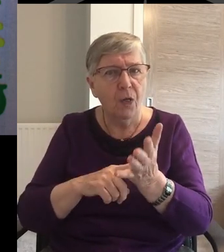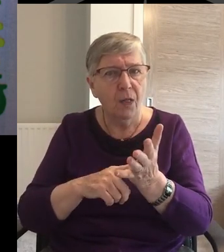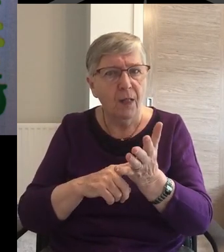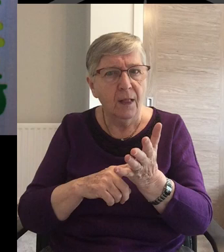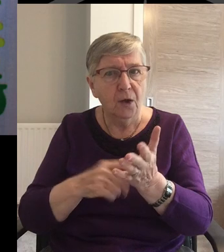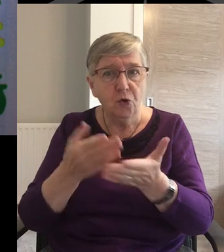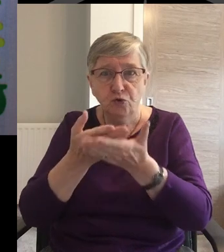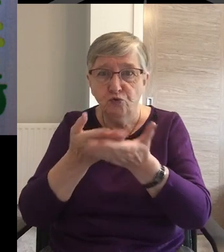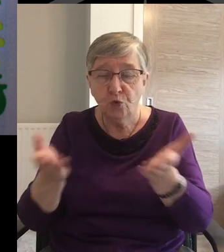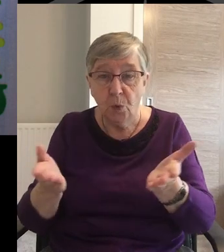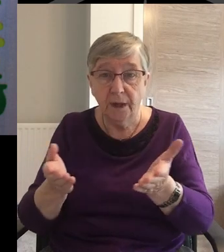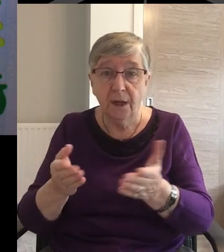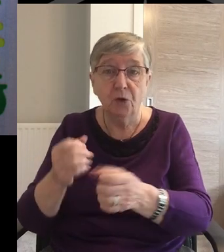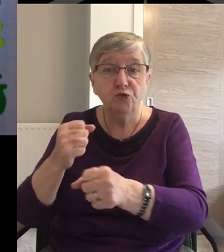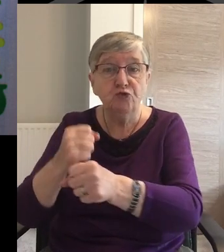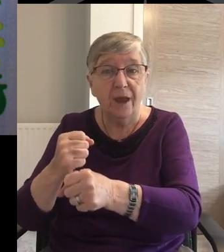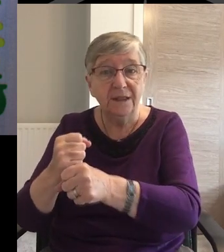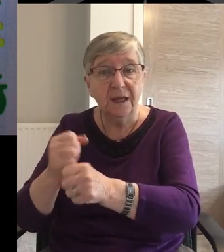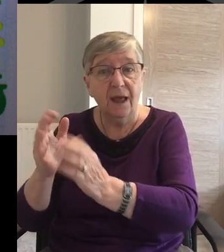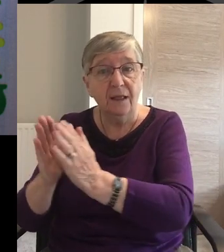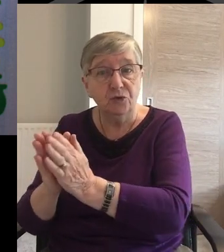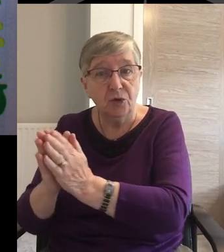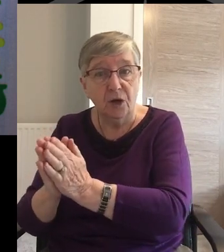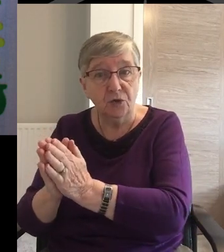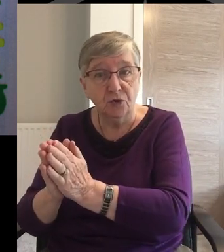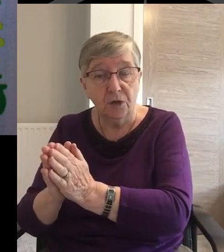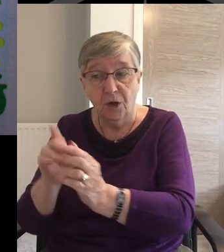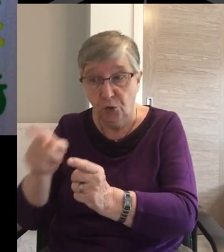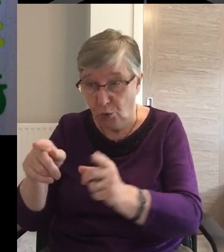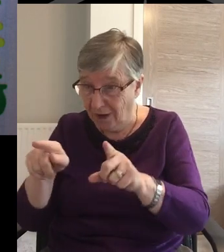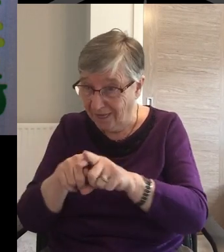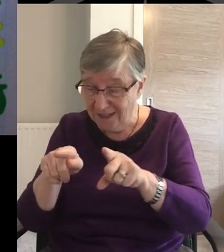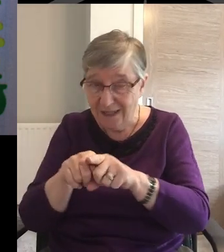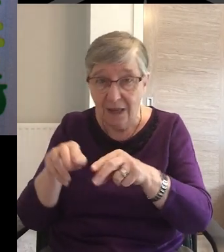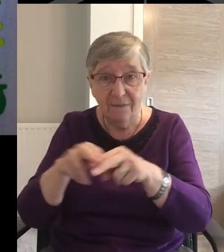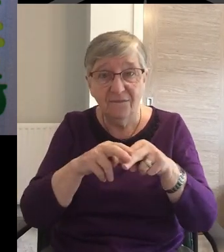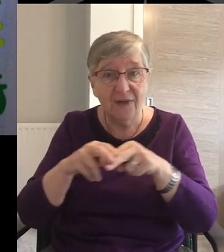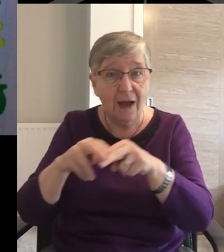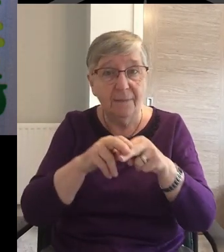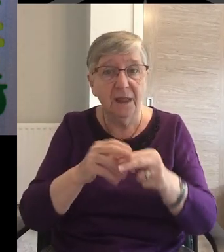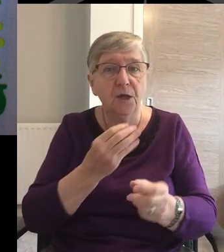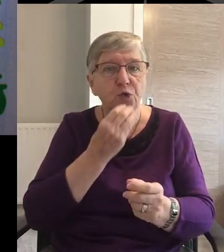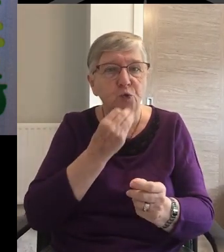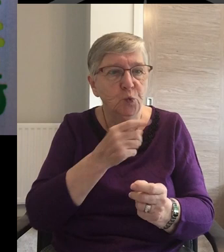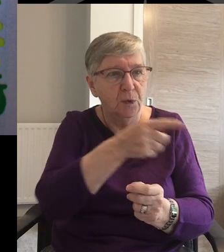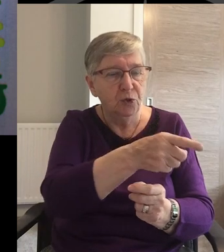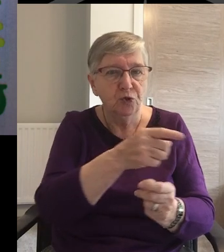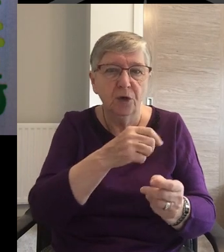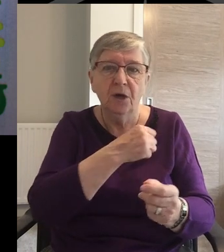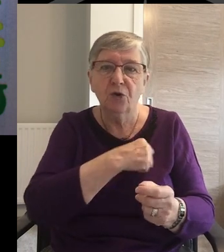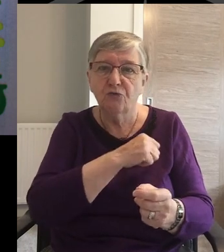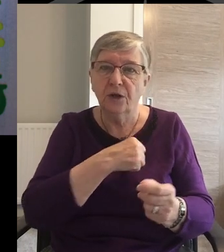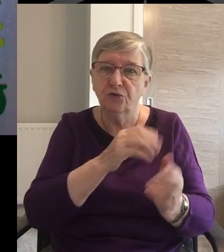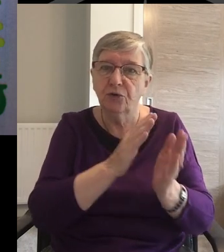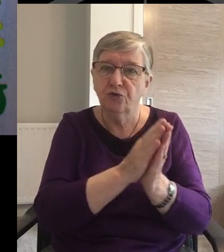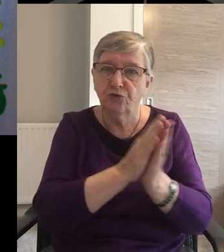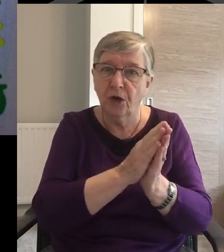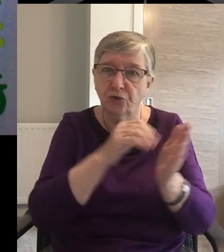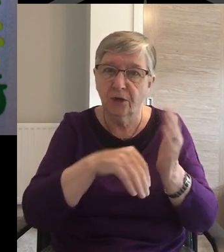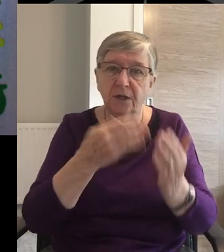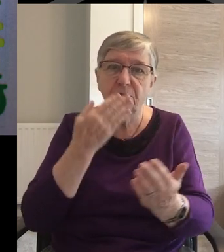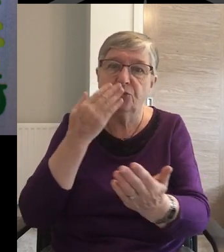Demonstrating to the Gentile churches That they are part of the same family As the Jewish Christians In